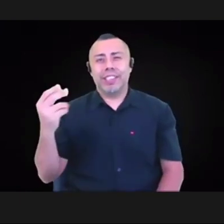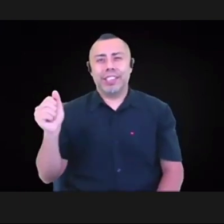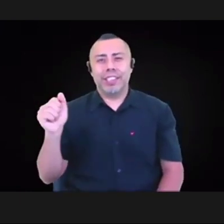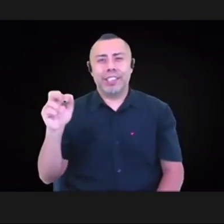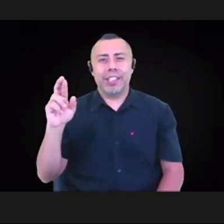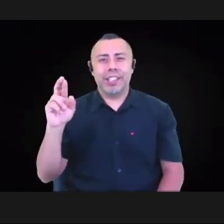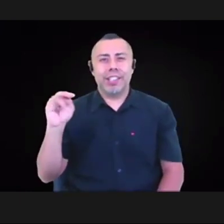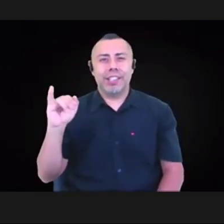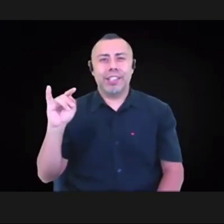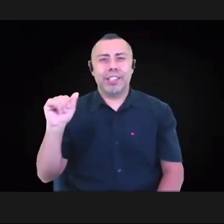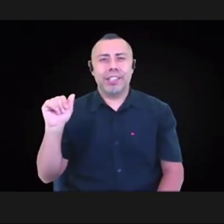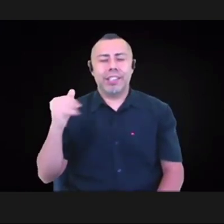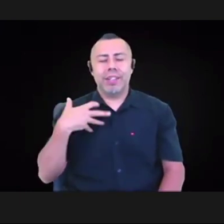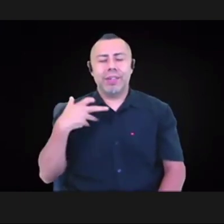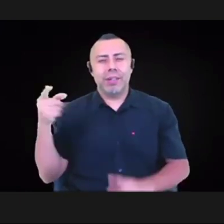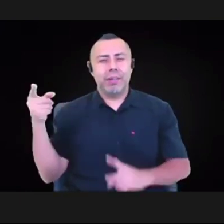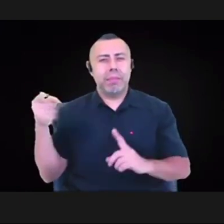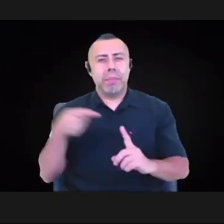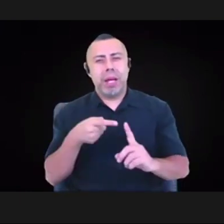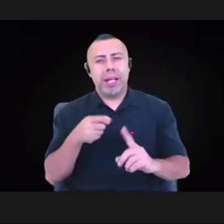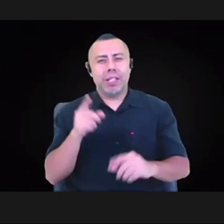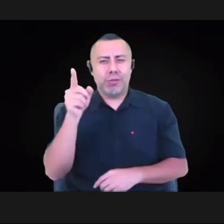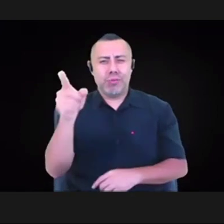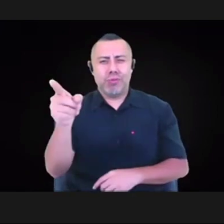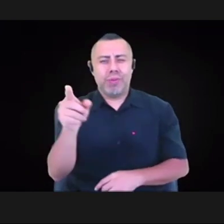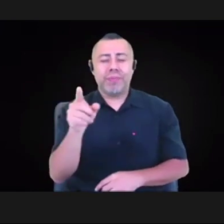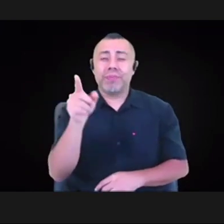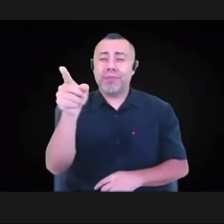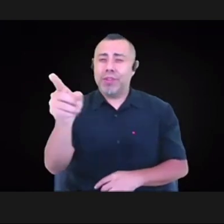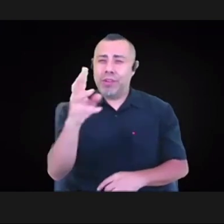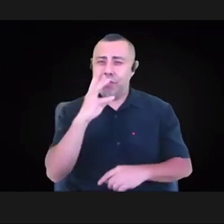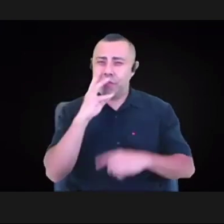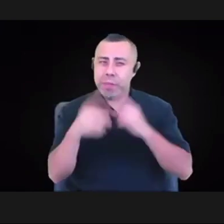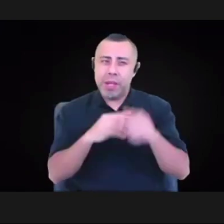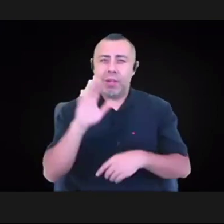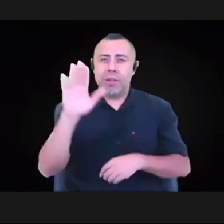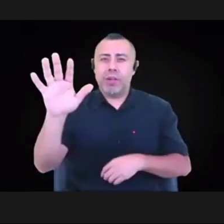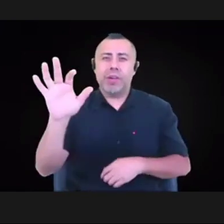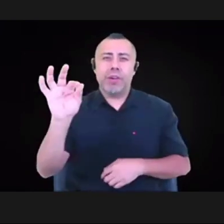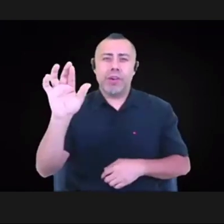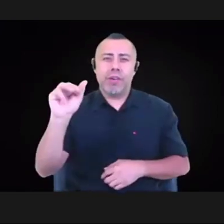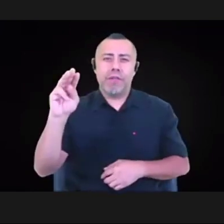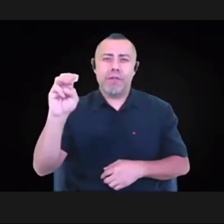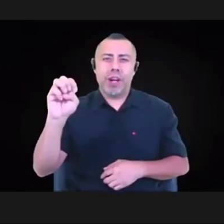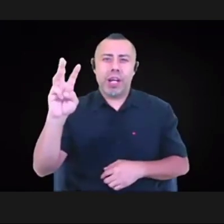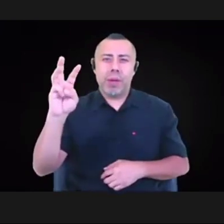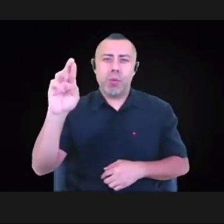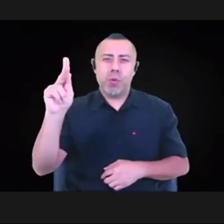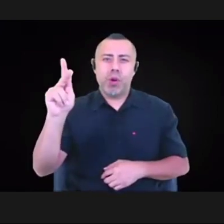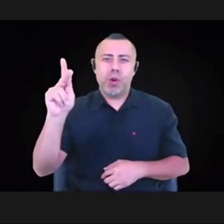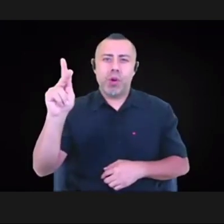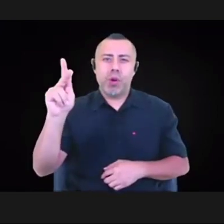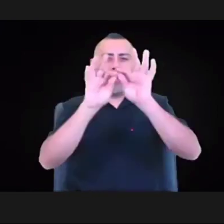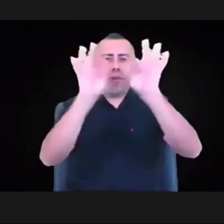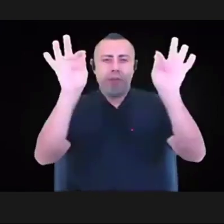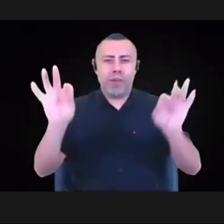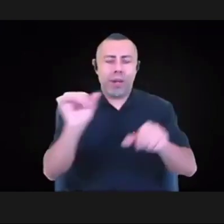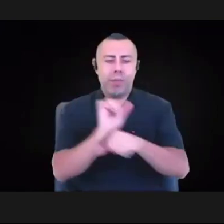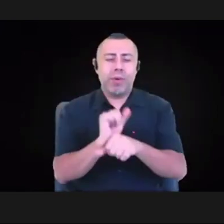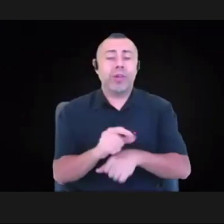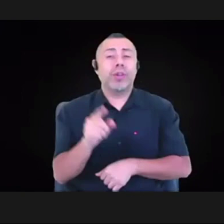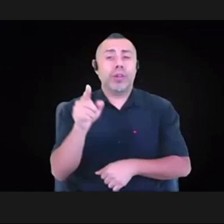because when you talked about your framework, um, you would put it together, you and the Dodge Foundation had put it together